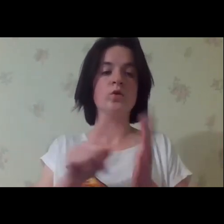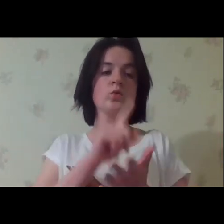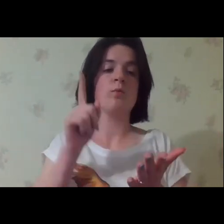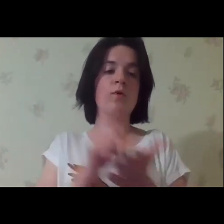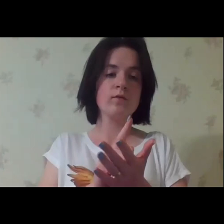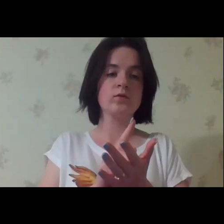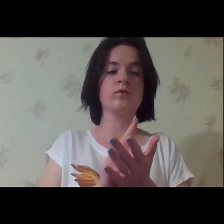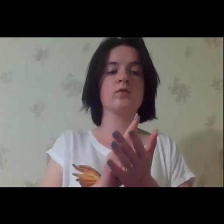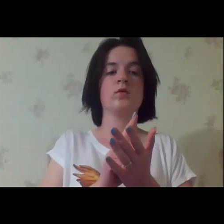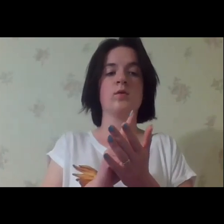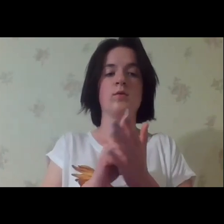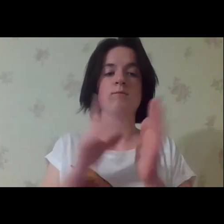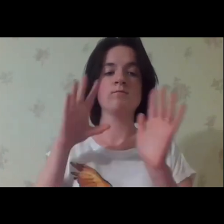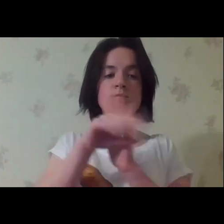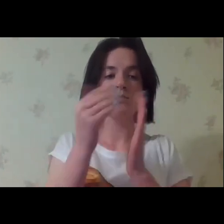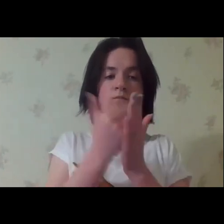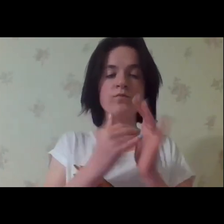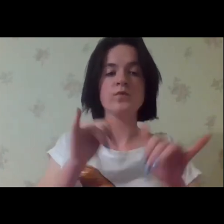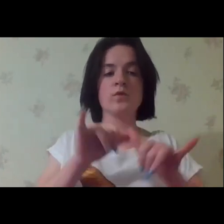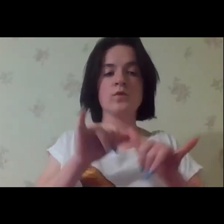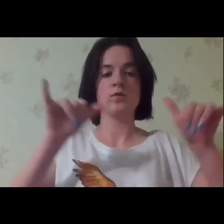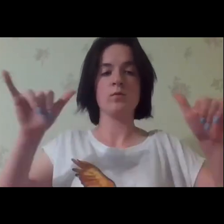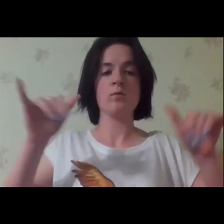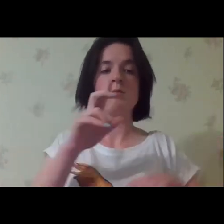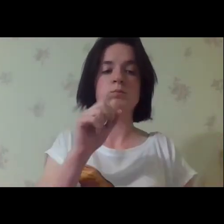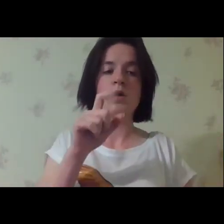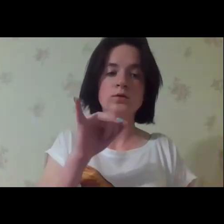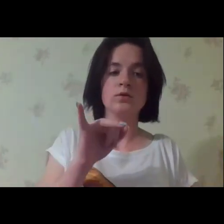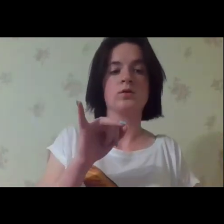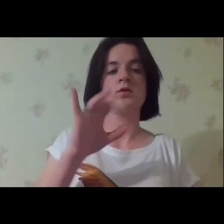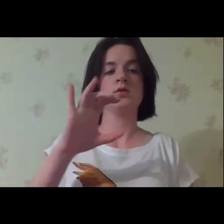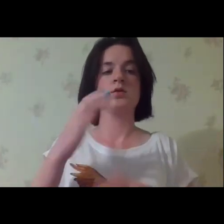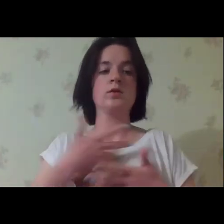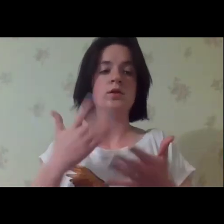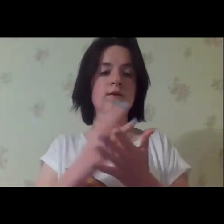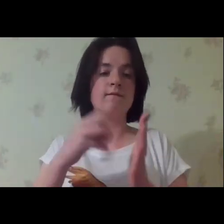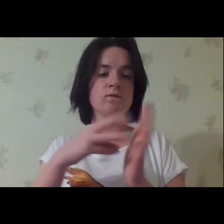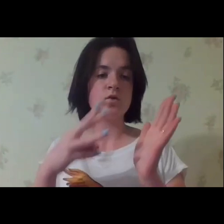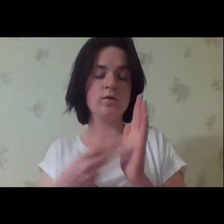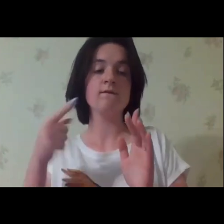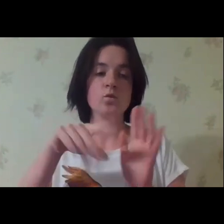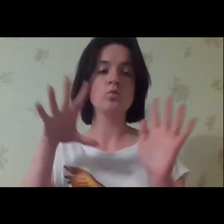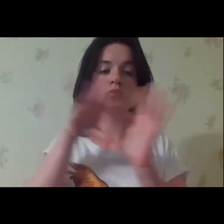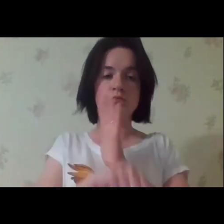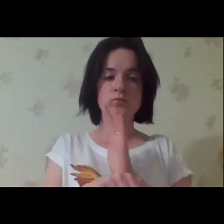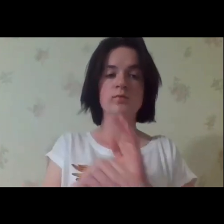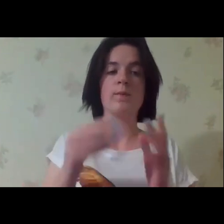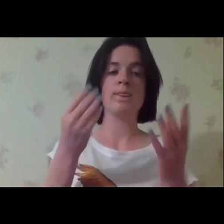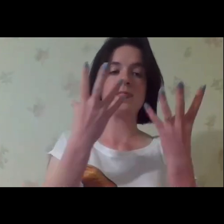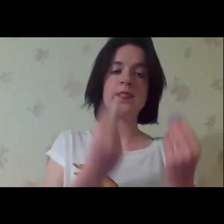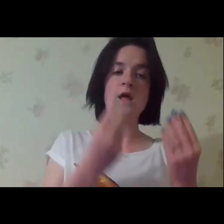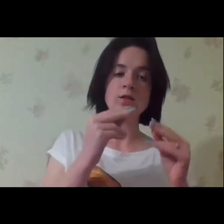same time, they are obliged to introduce and to develop the basic social services